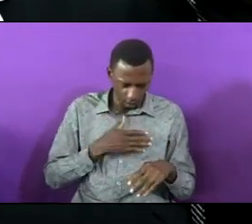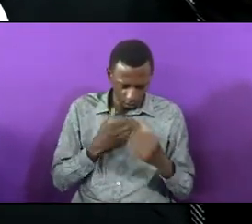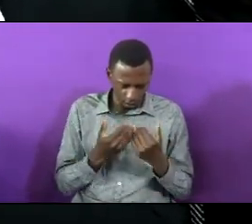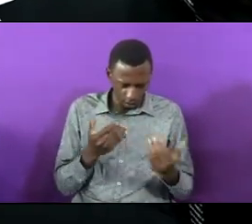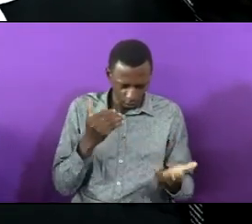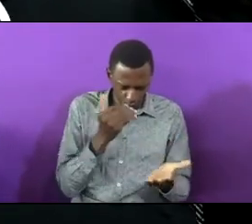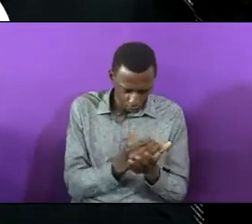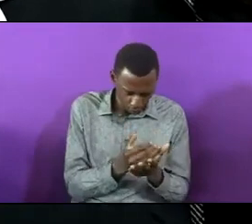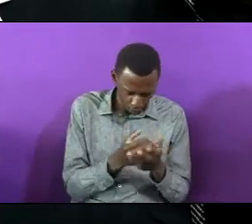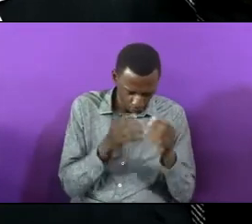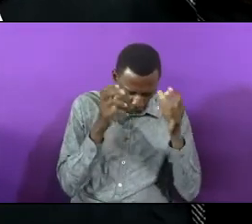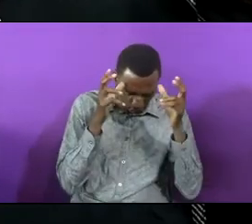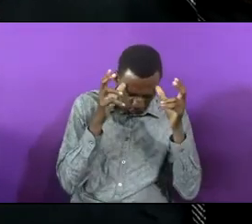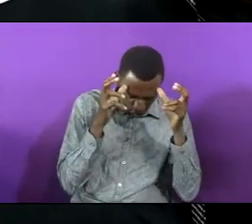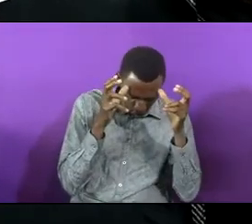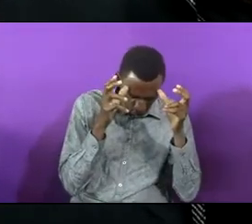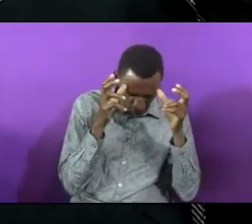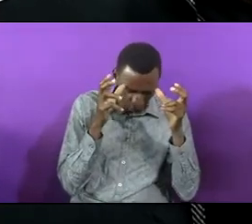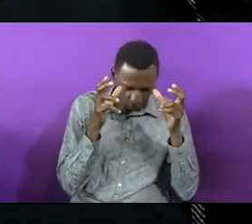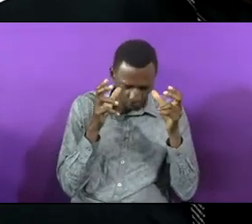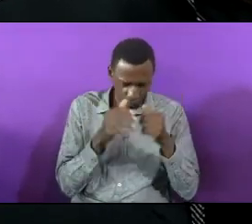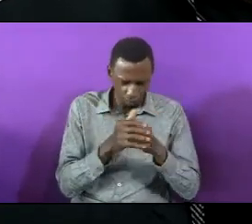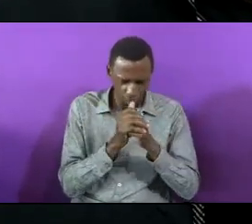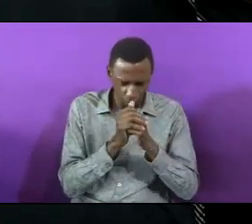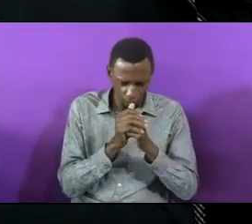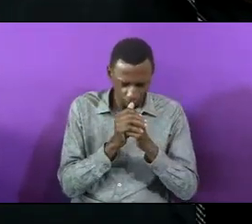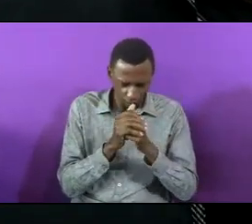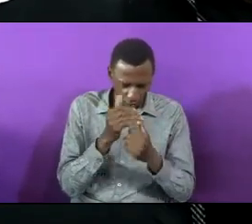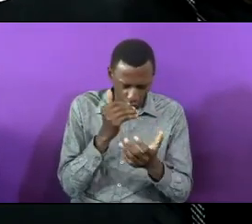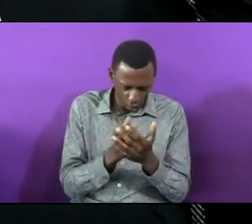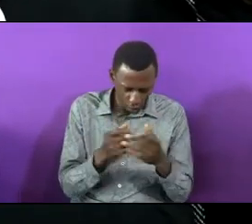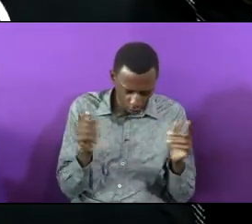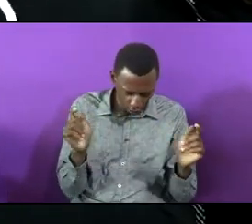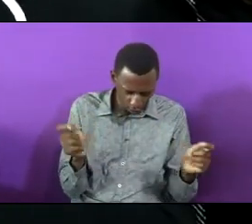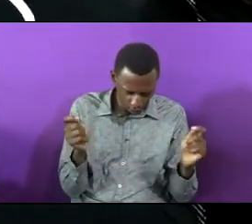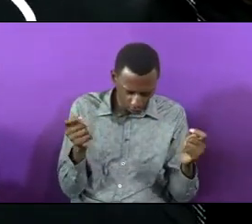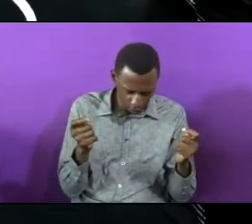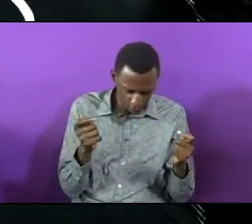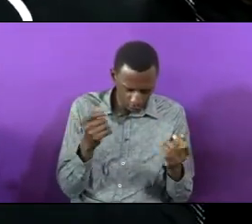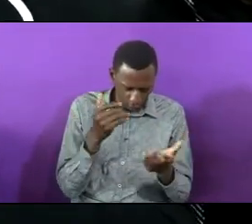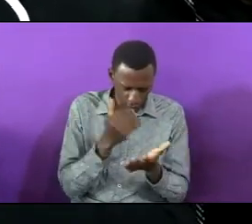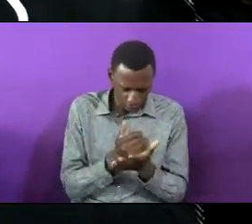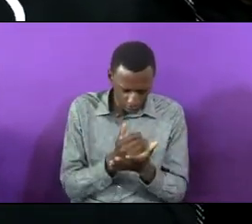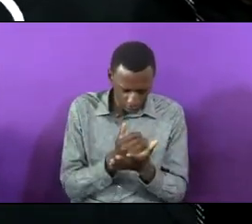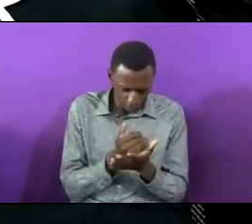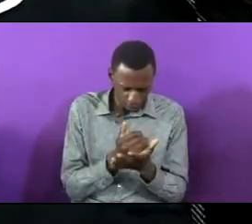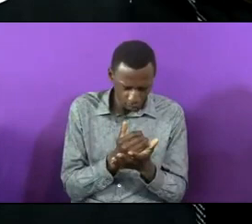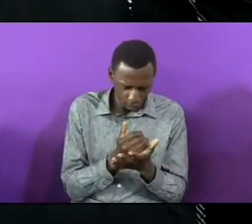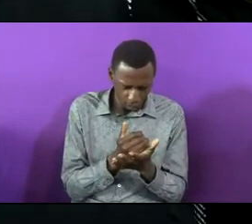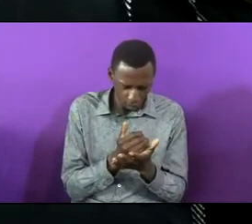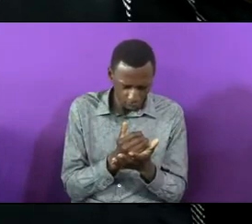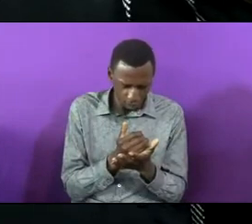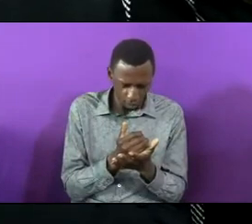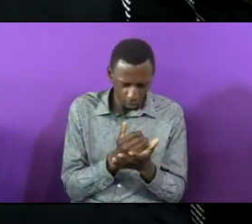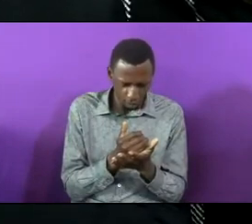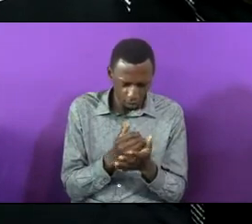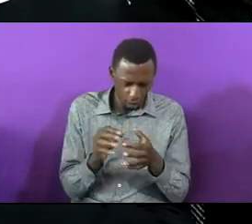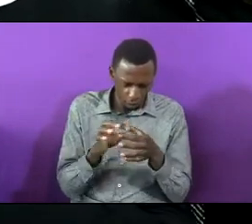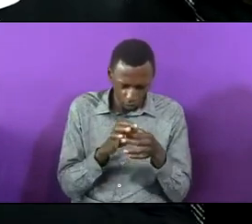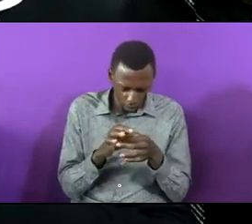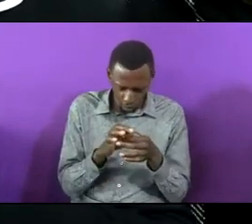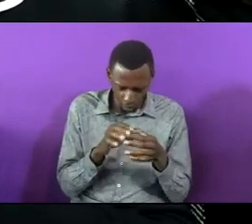witchcraft walking with the enemy and they start walking with you unite us in the worship of the true God in Jesus name